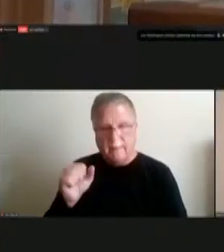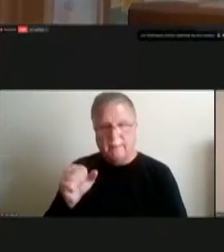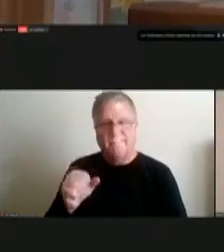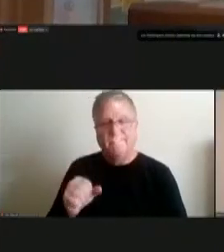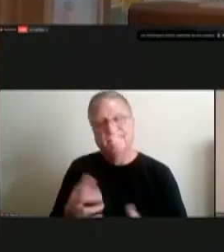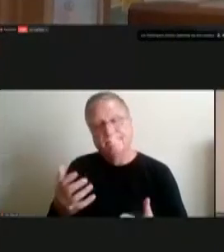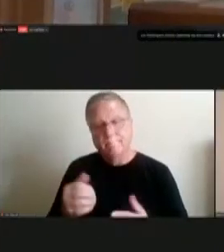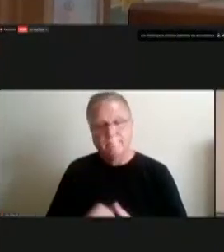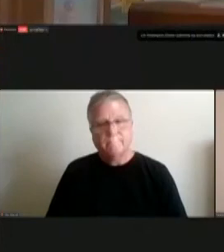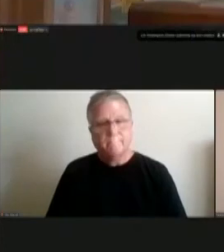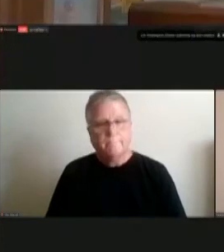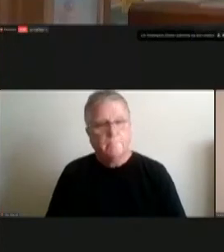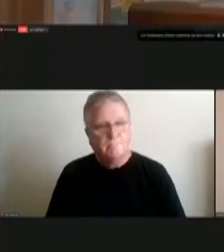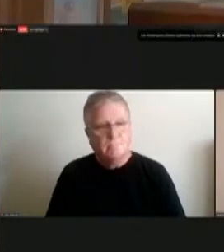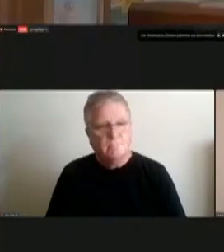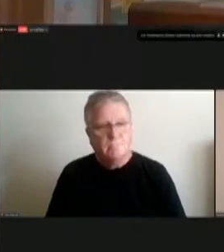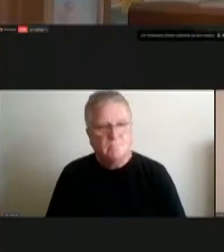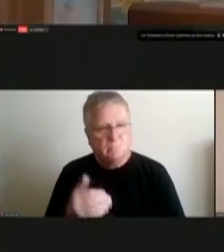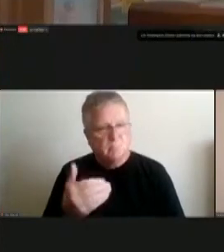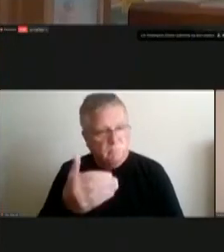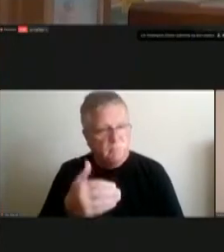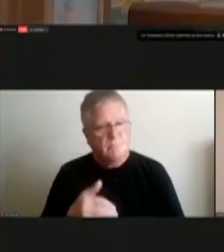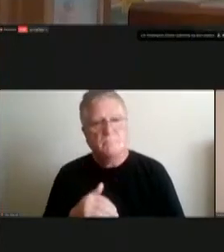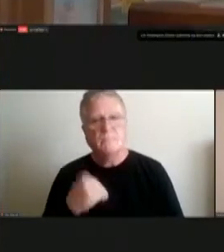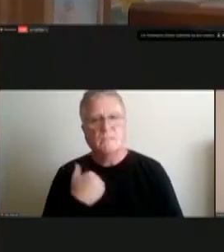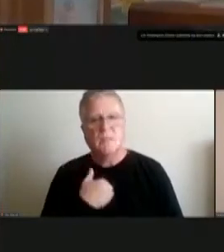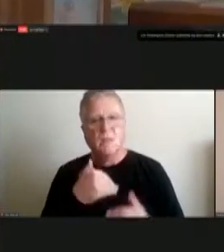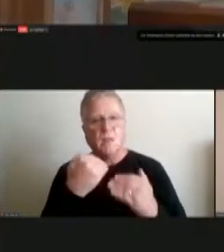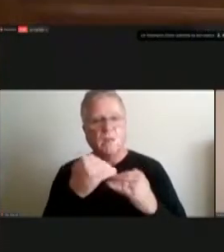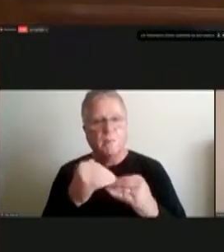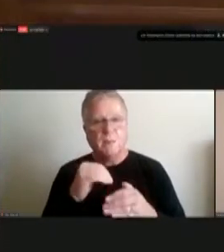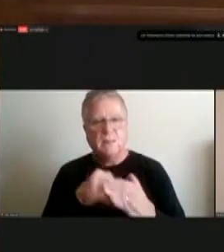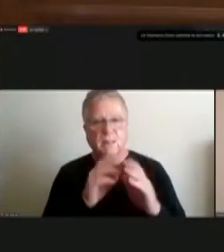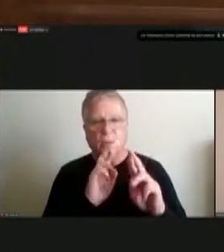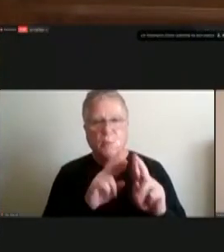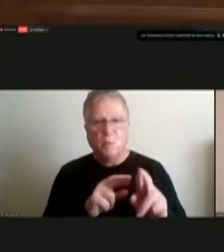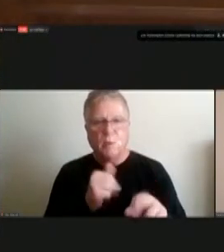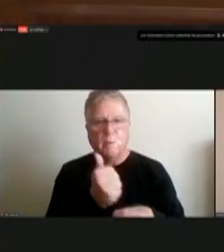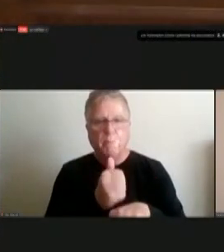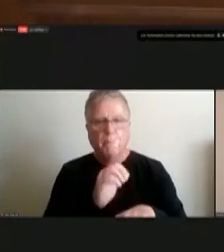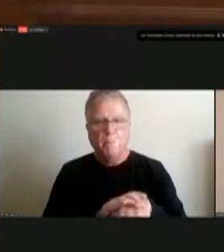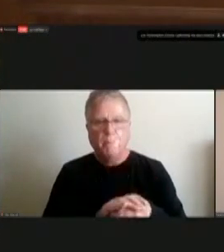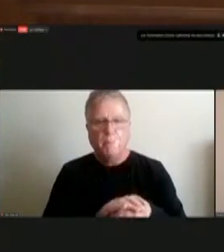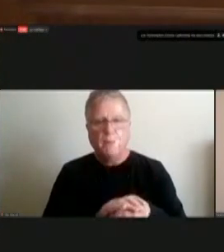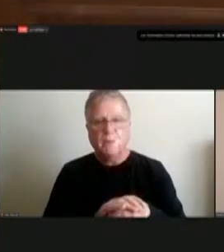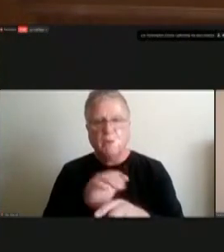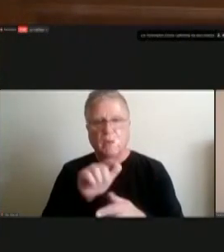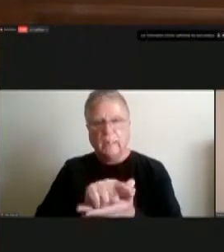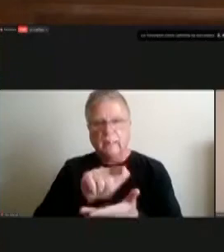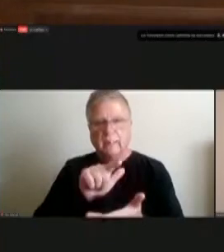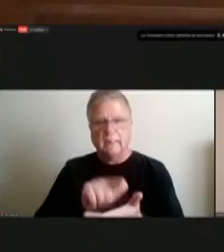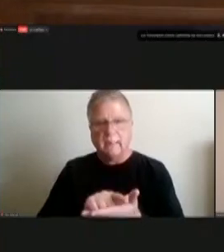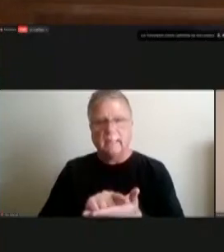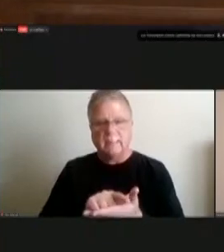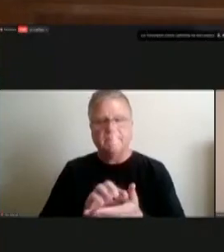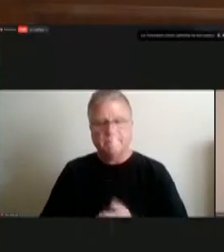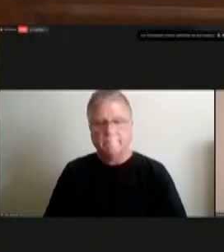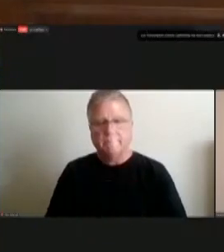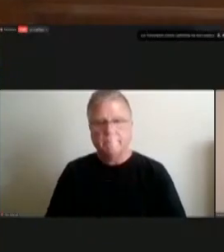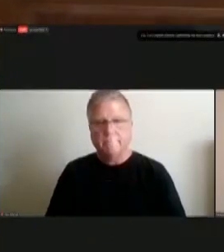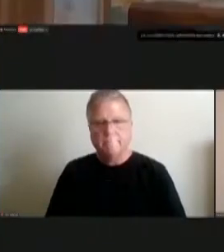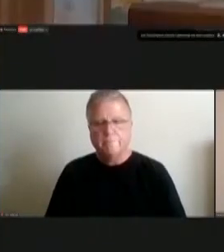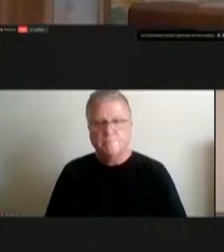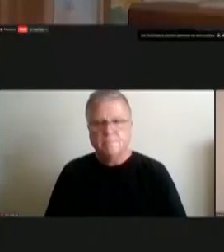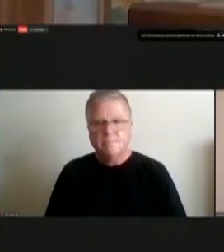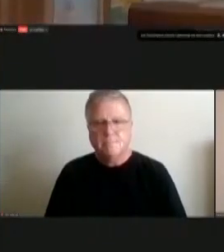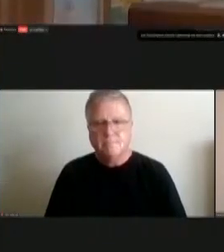go ahead our limits and our reporting is all based upon the legislation that was got it and that was what eight